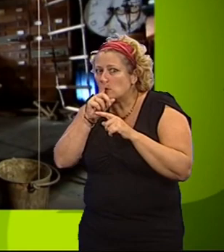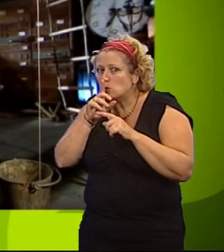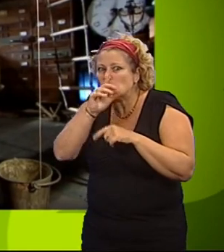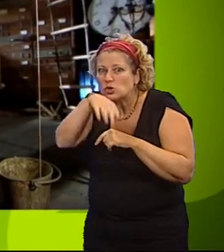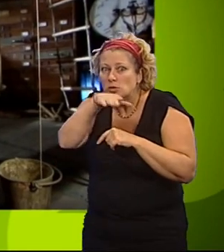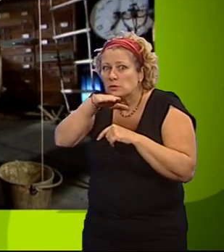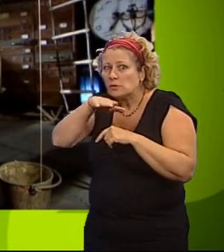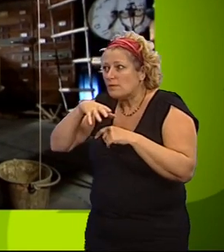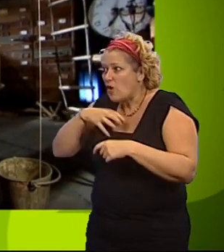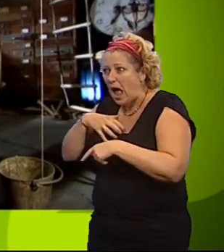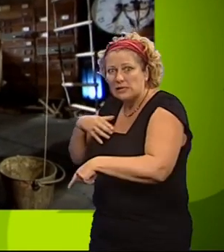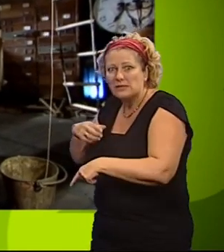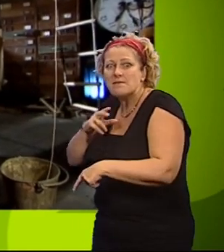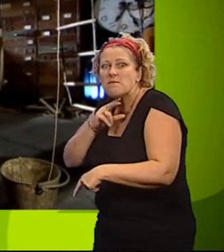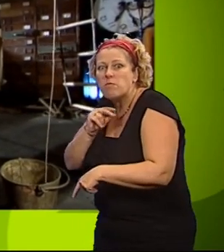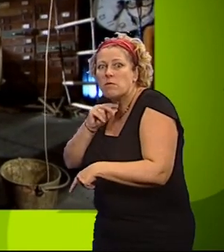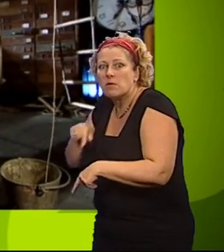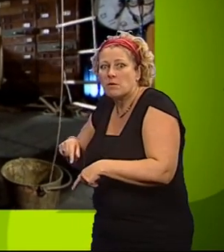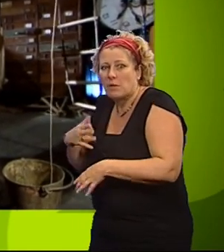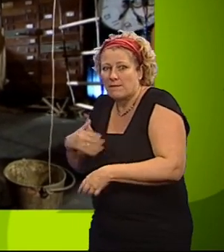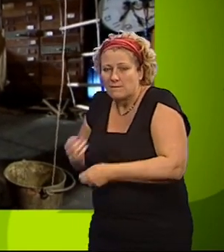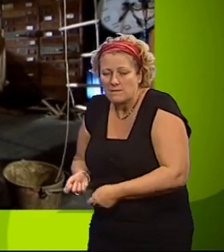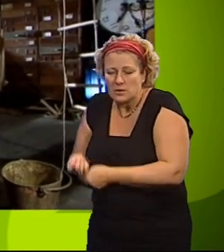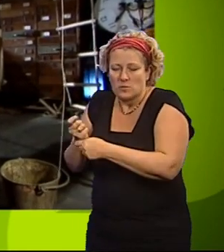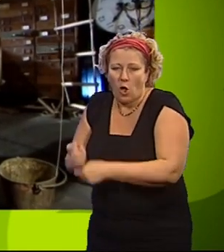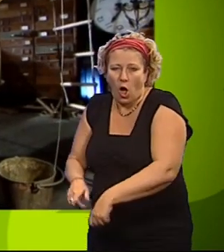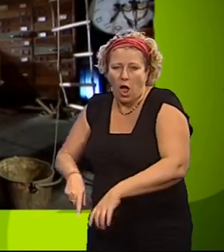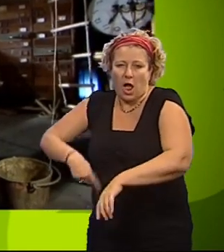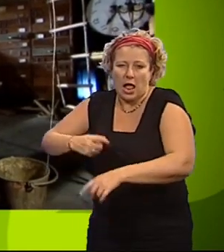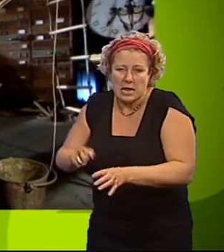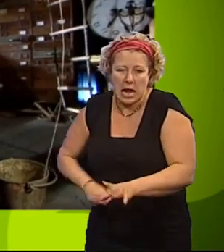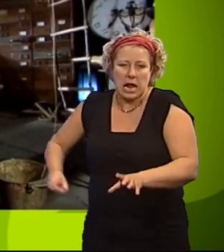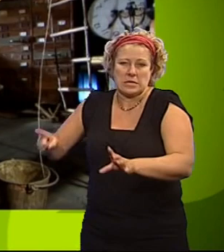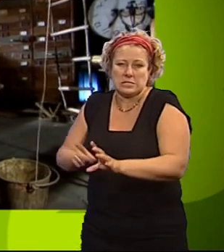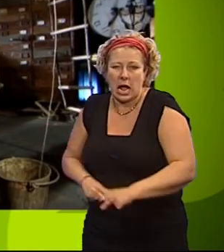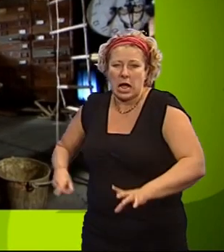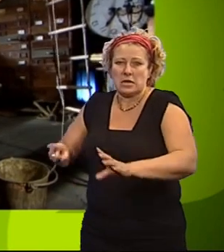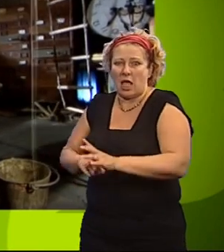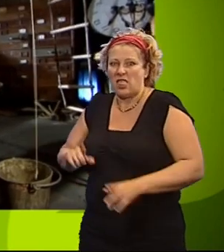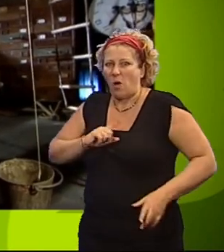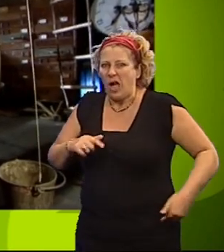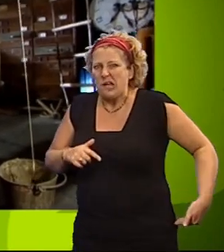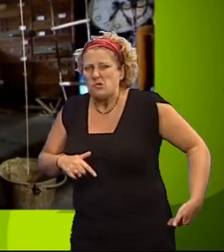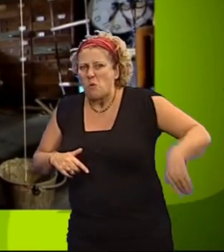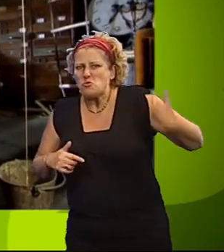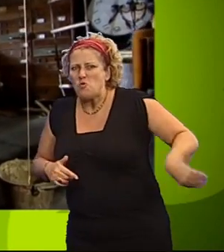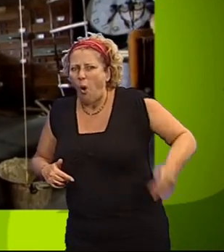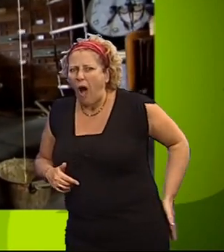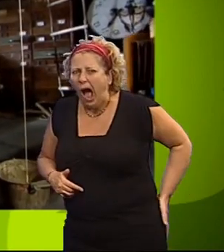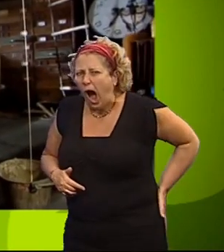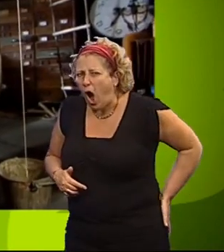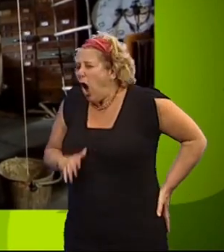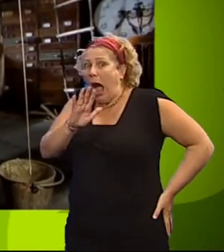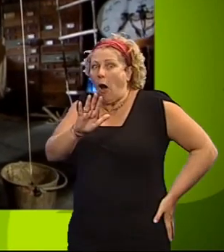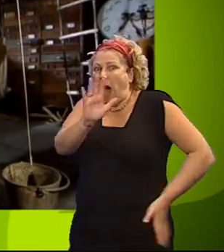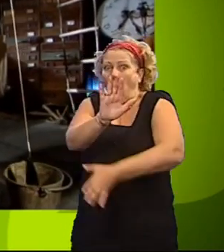off. I've been fishing here for hundreds of years. That's why me bums are so sore. Hey, hang